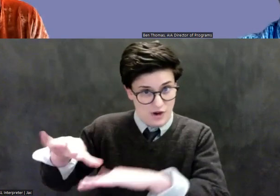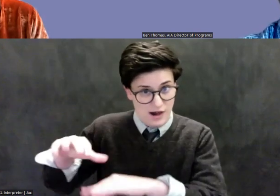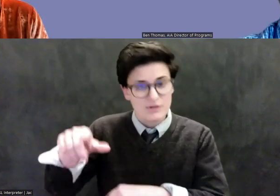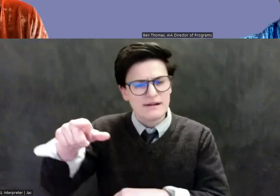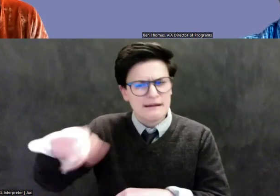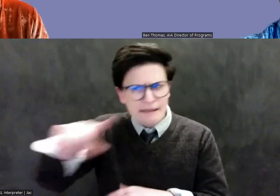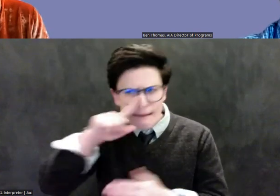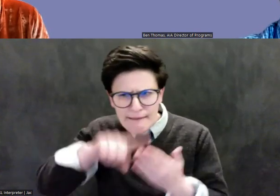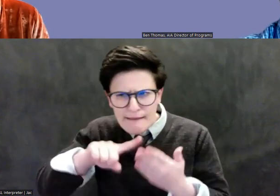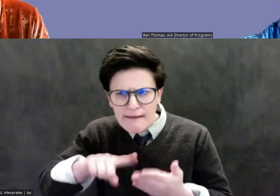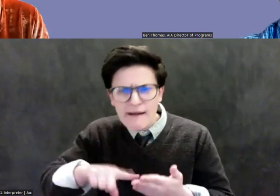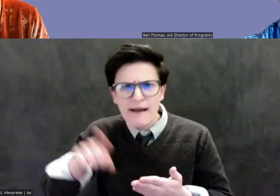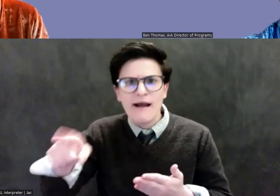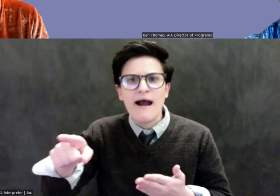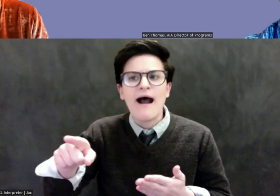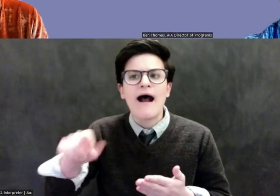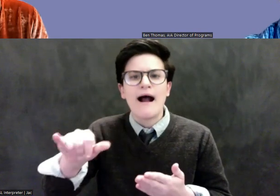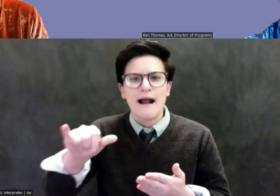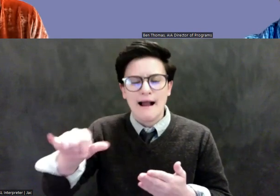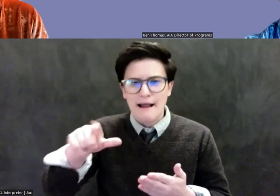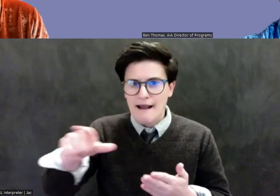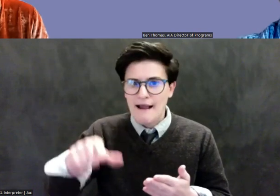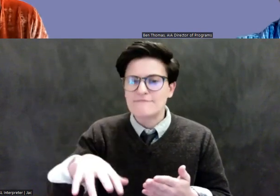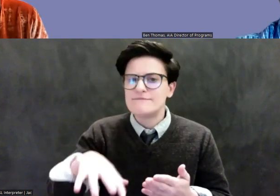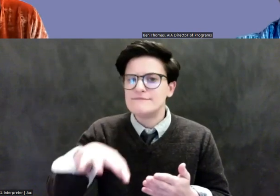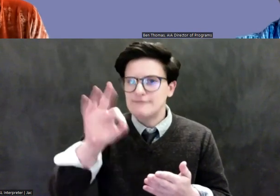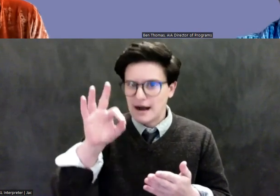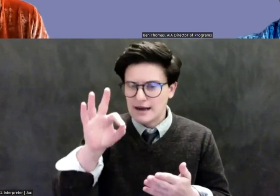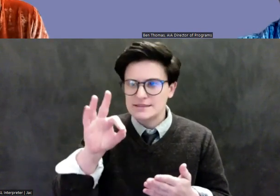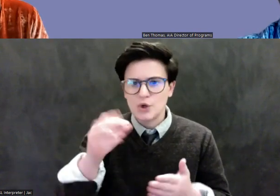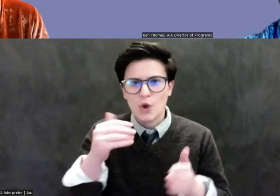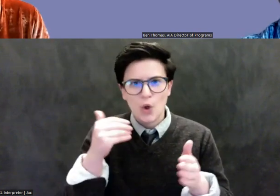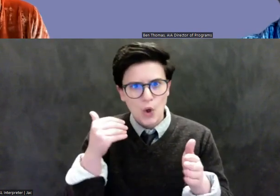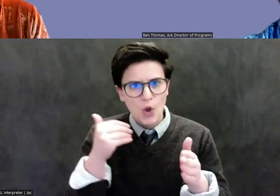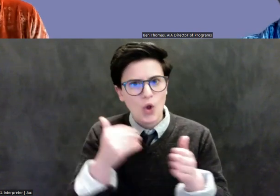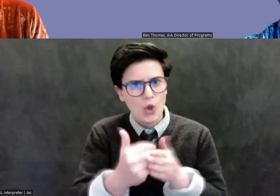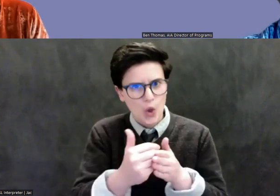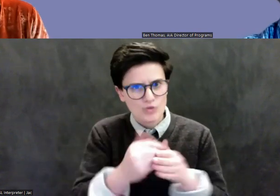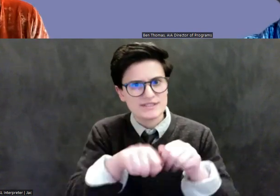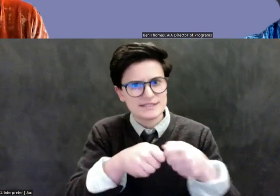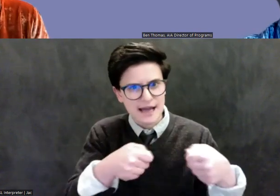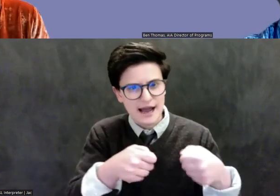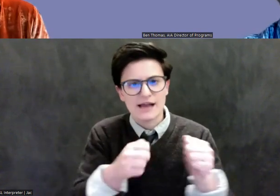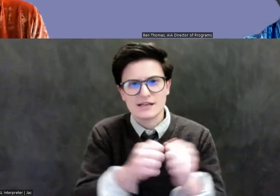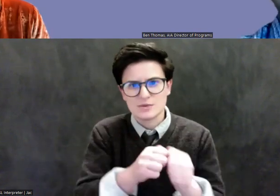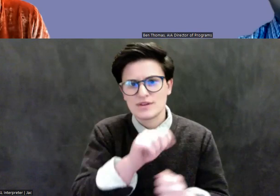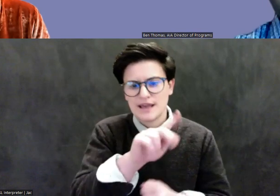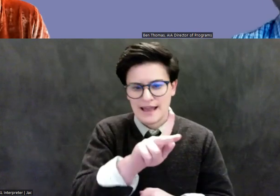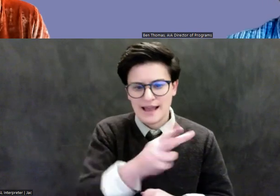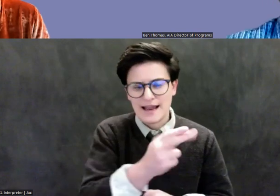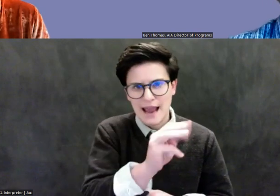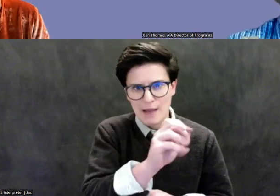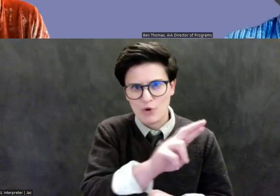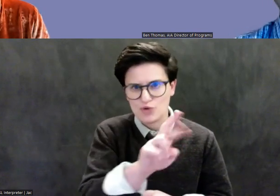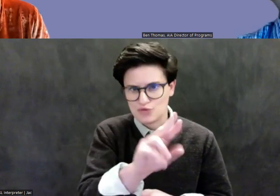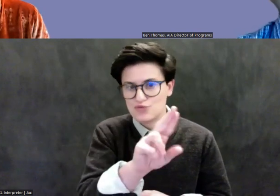just how close the links with, um, some of the Kimber Rouge were, um, but we, we've also